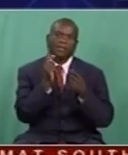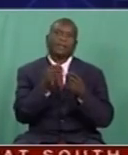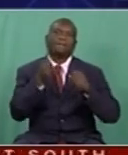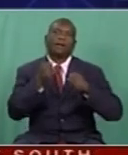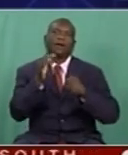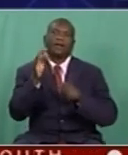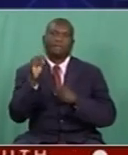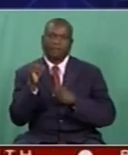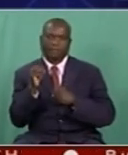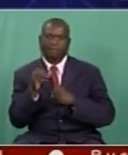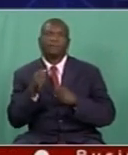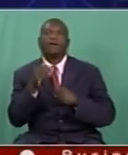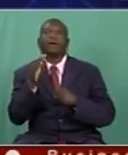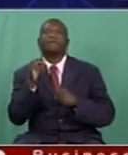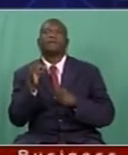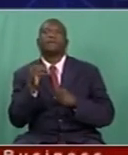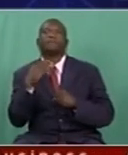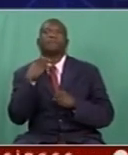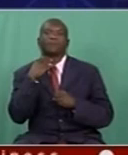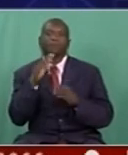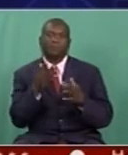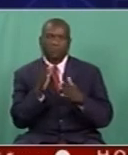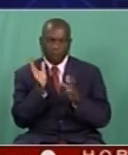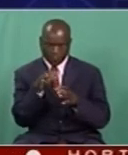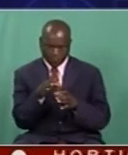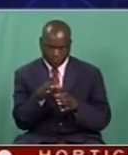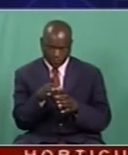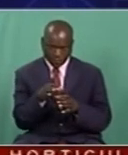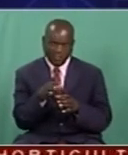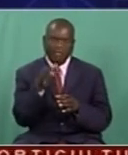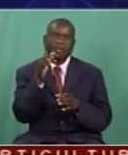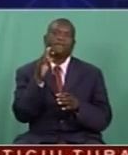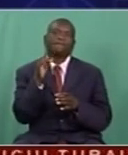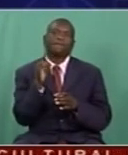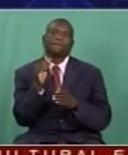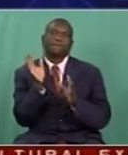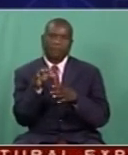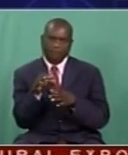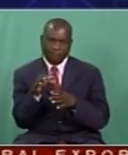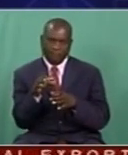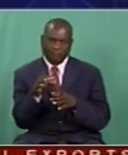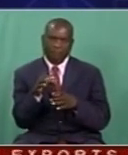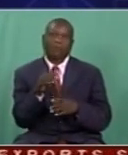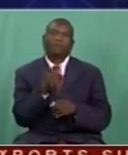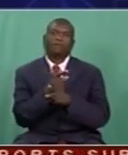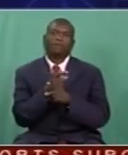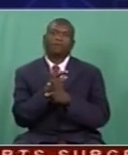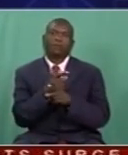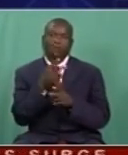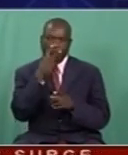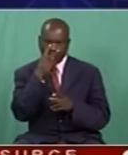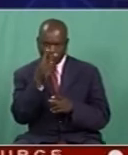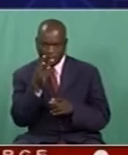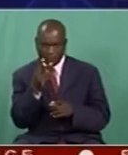FM, which is the biggest music radio station in the country, just by virtue of the number of transmitters that it has, but also the fact that it's an enduring